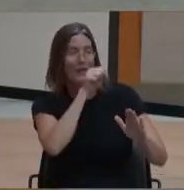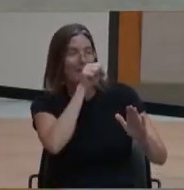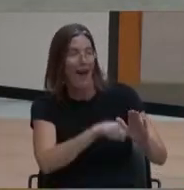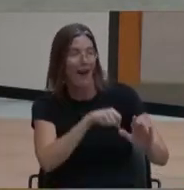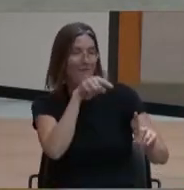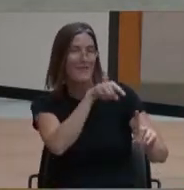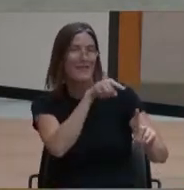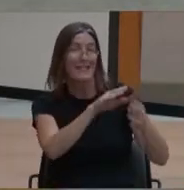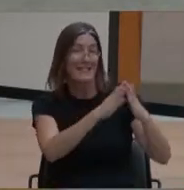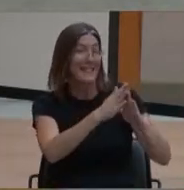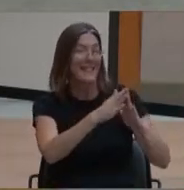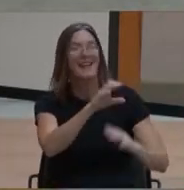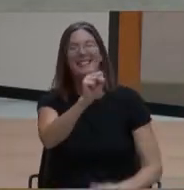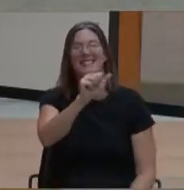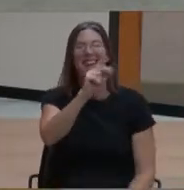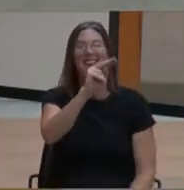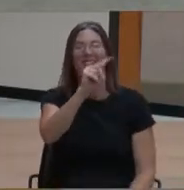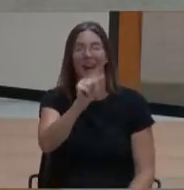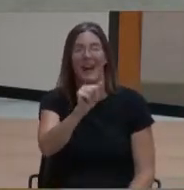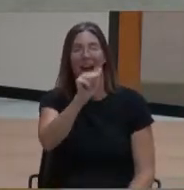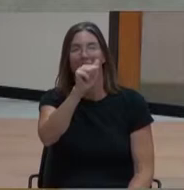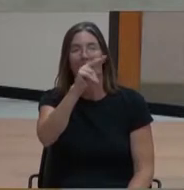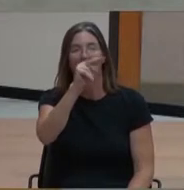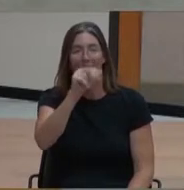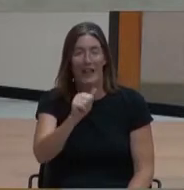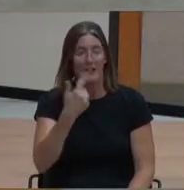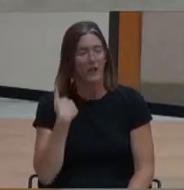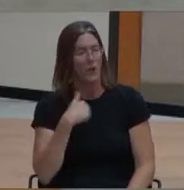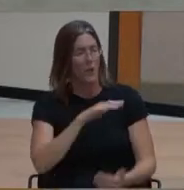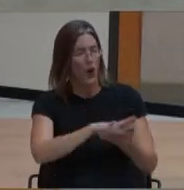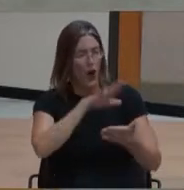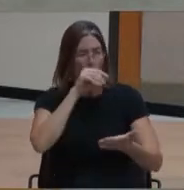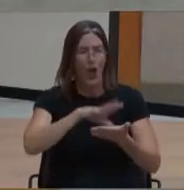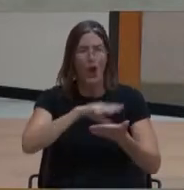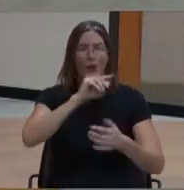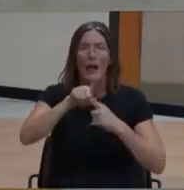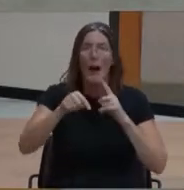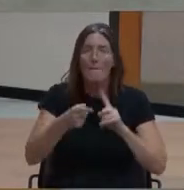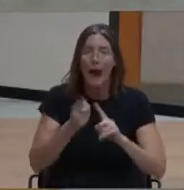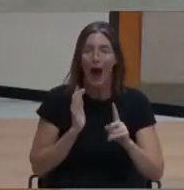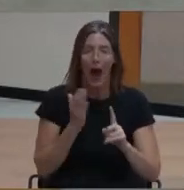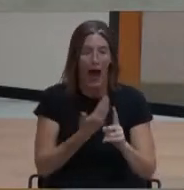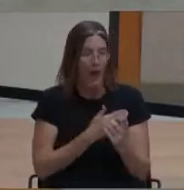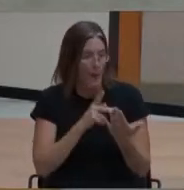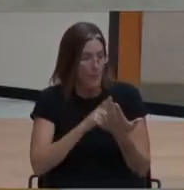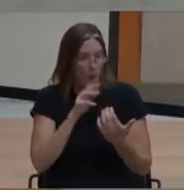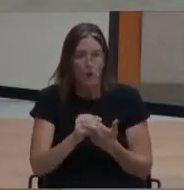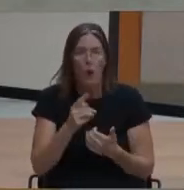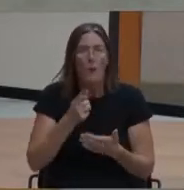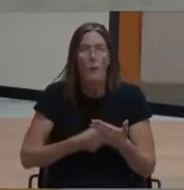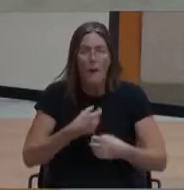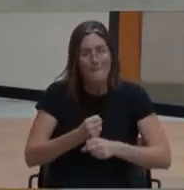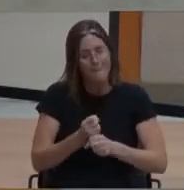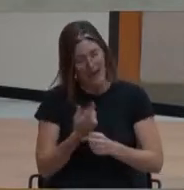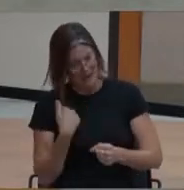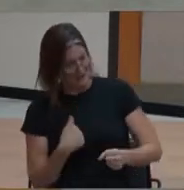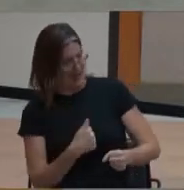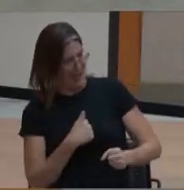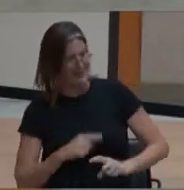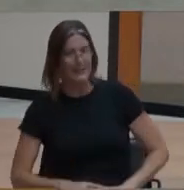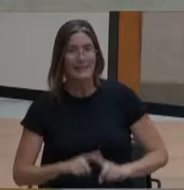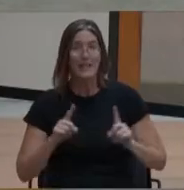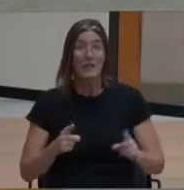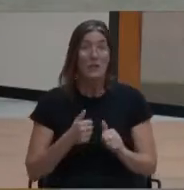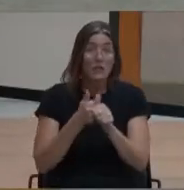We learn more about our program and what makes us different. You can join our circle by following us on Instagram at Circles underscore